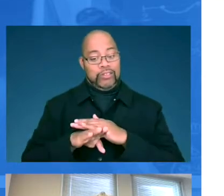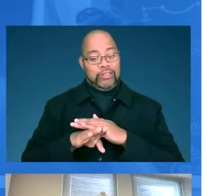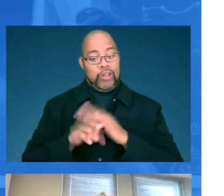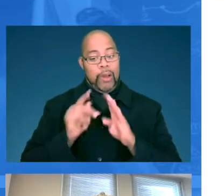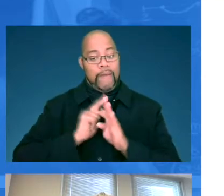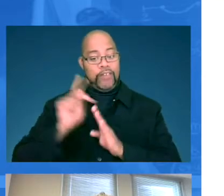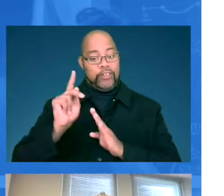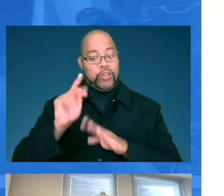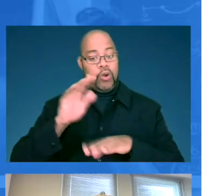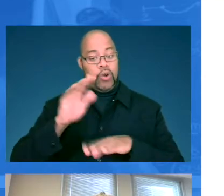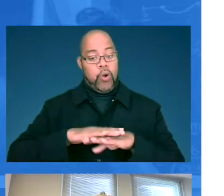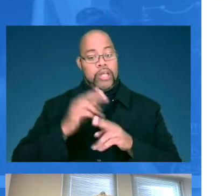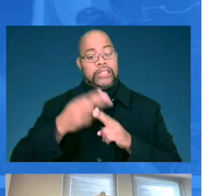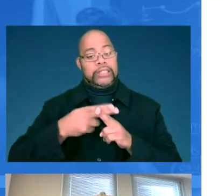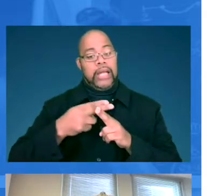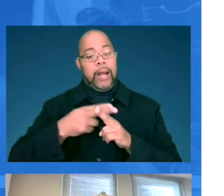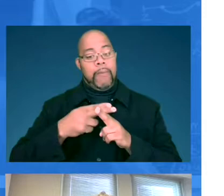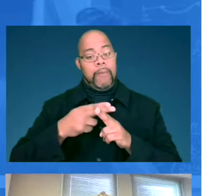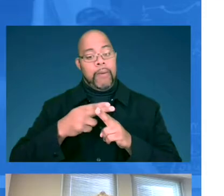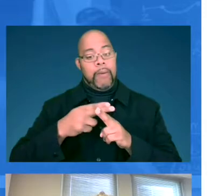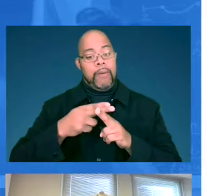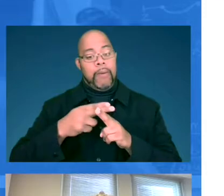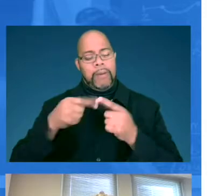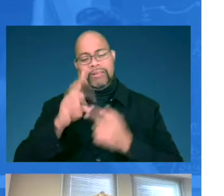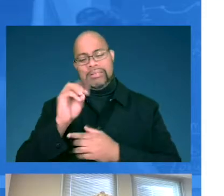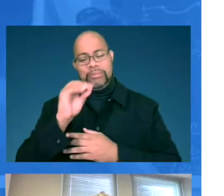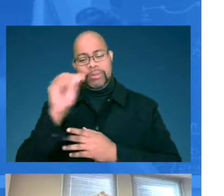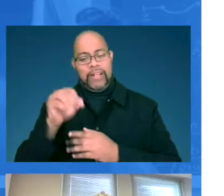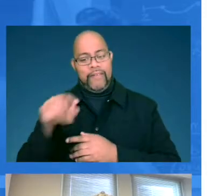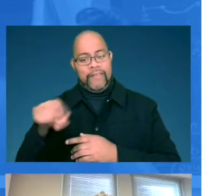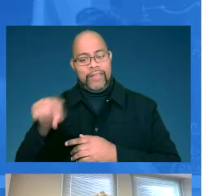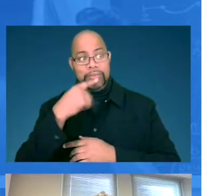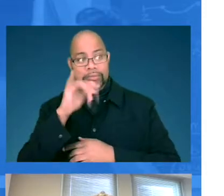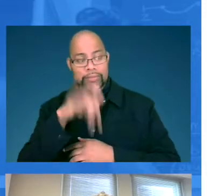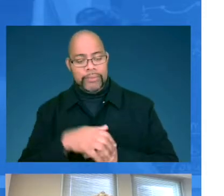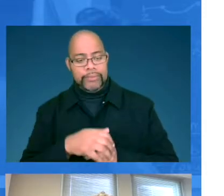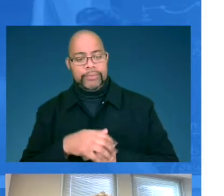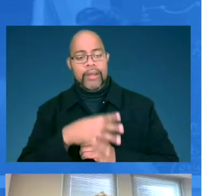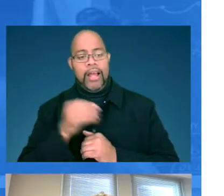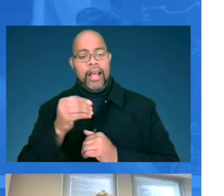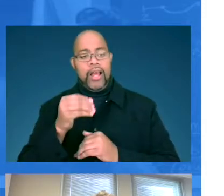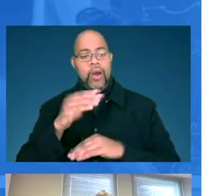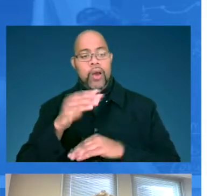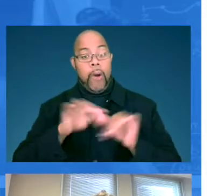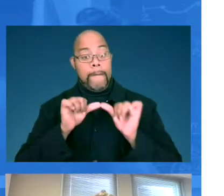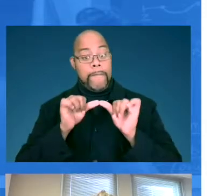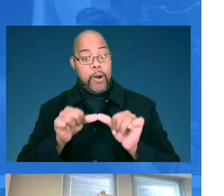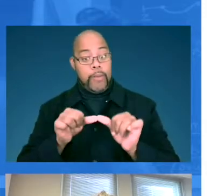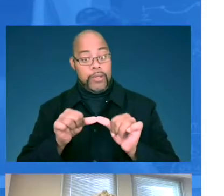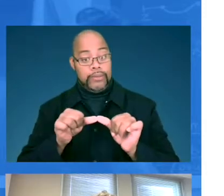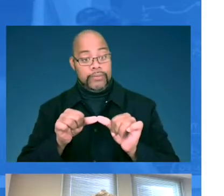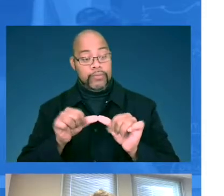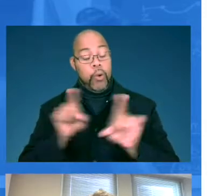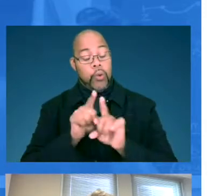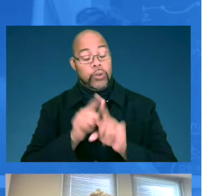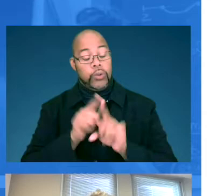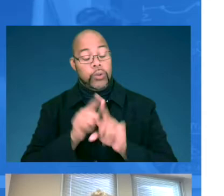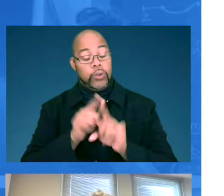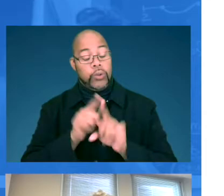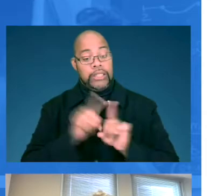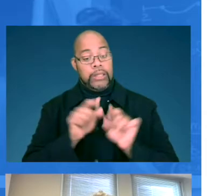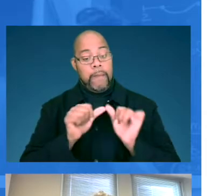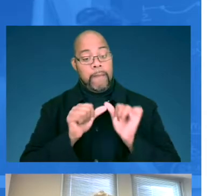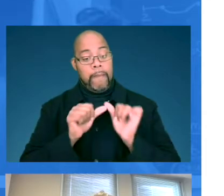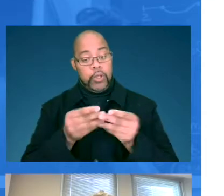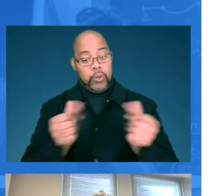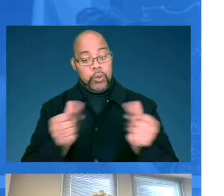profession on a temporary basis. About 60% of them said that they also said as a